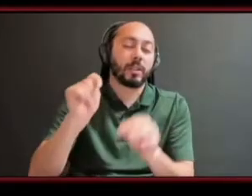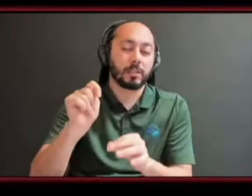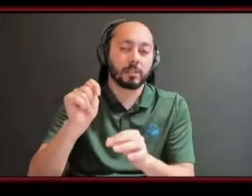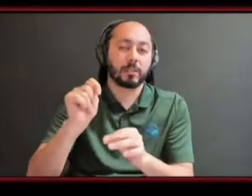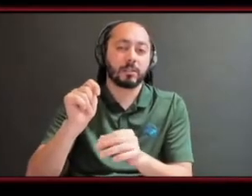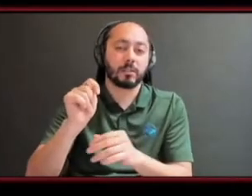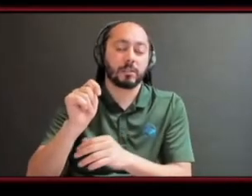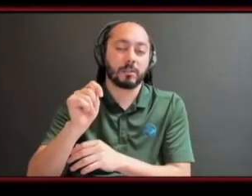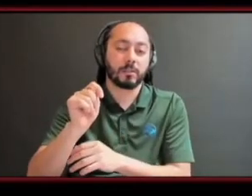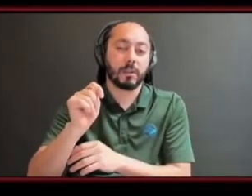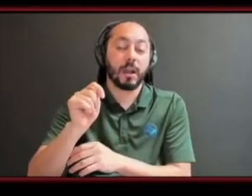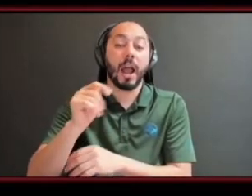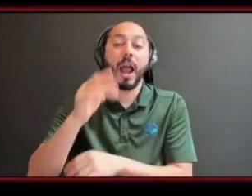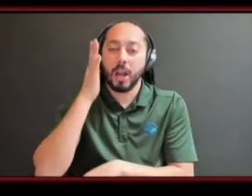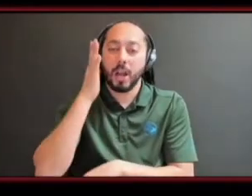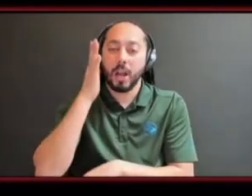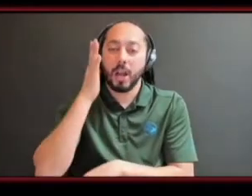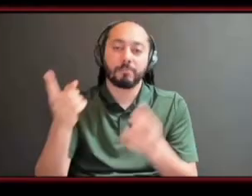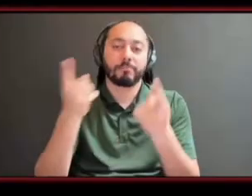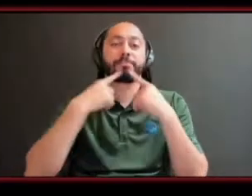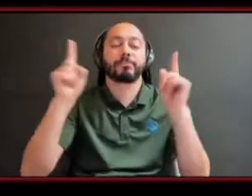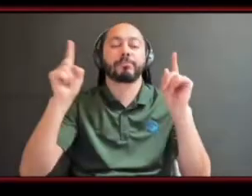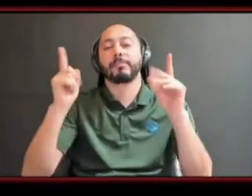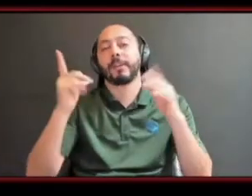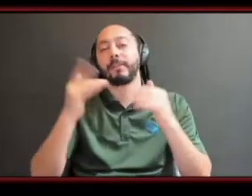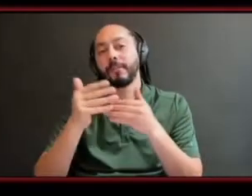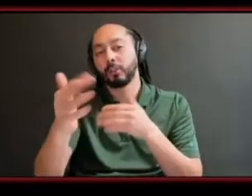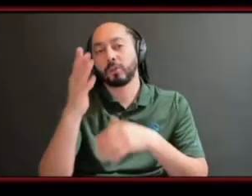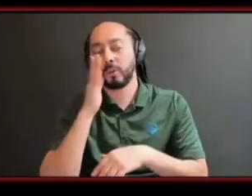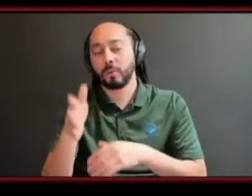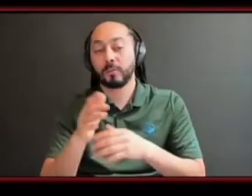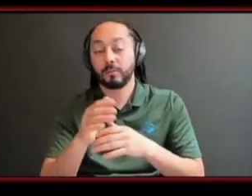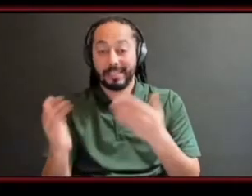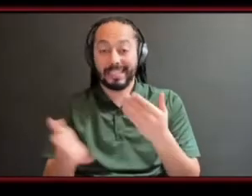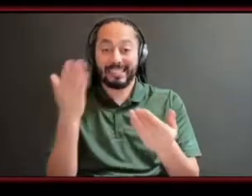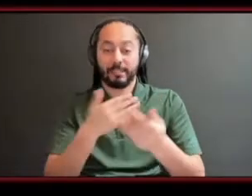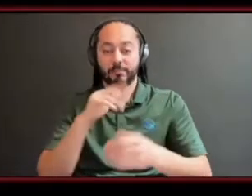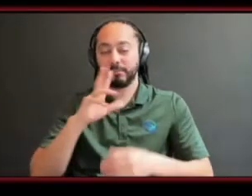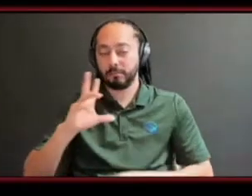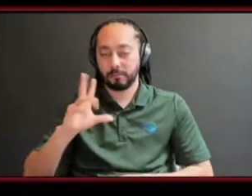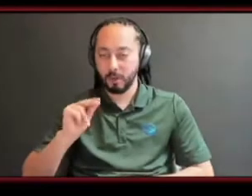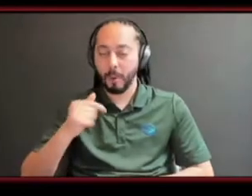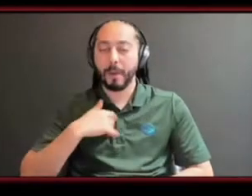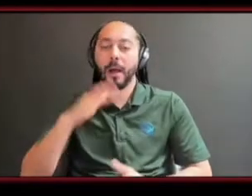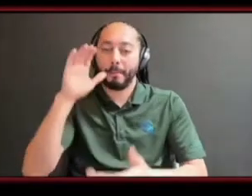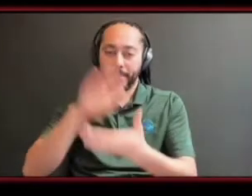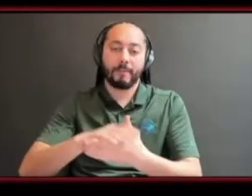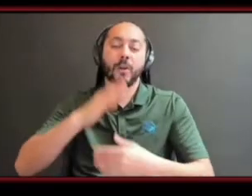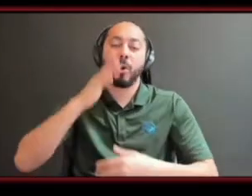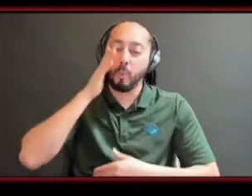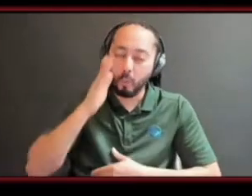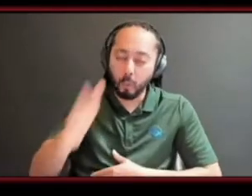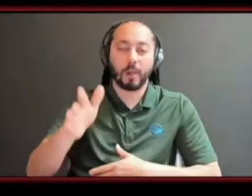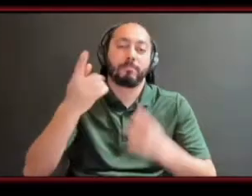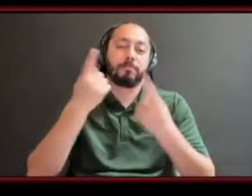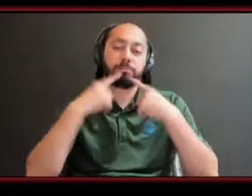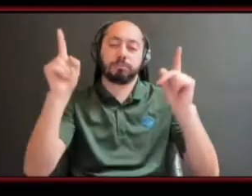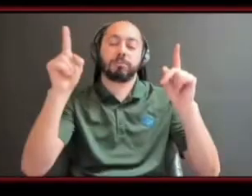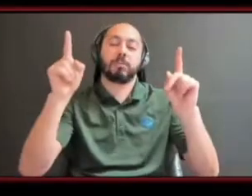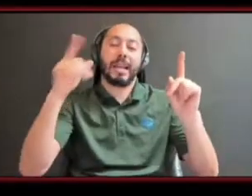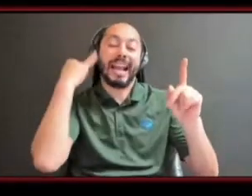and it it will pay off eventually um something be easy but i believe it will pay off if it's really your passion and follow